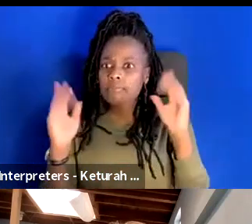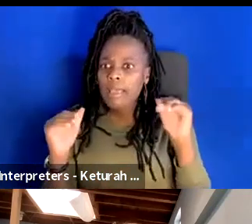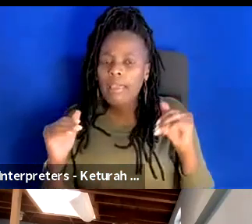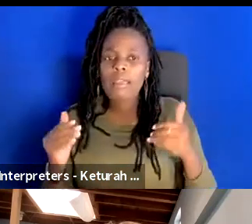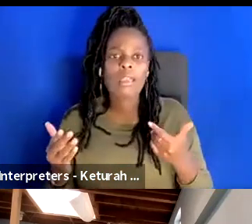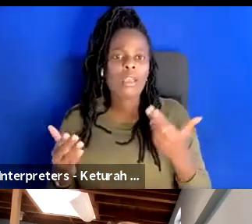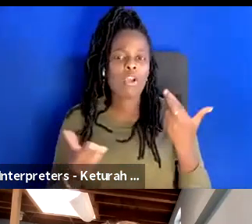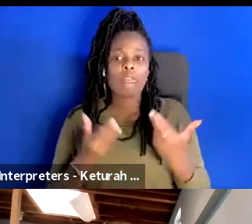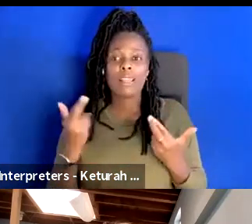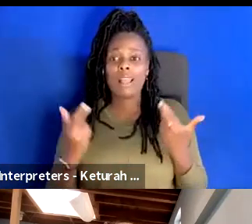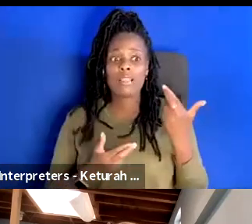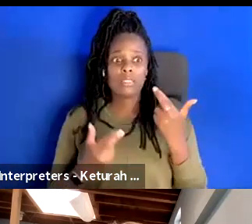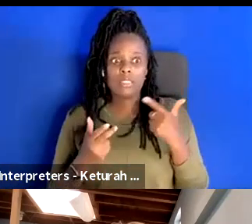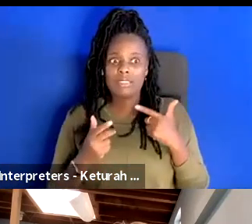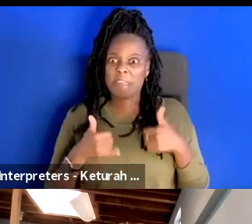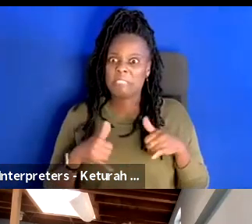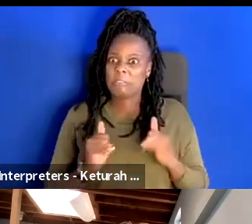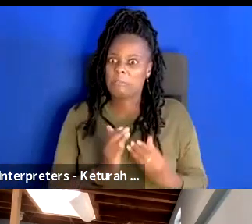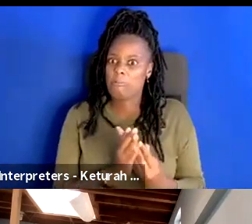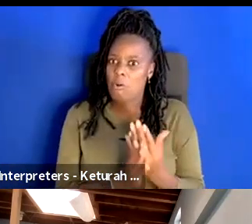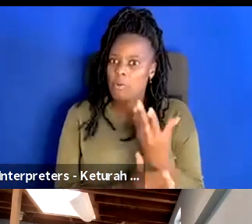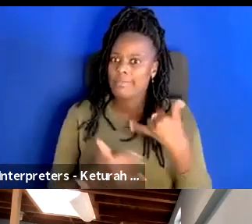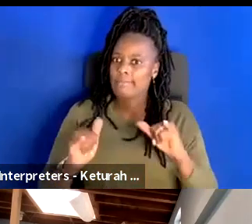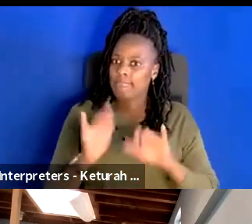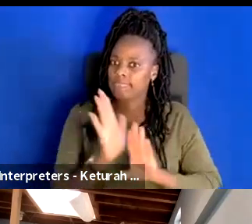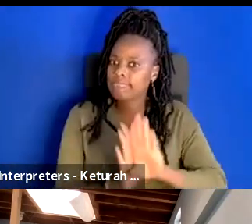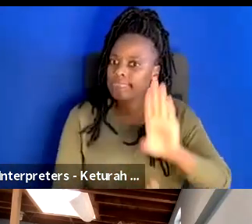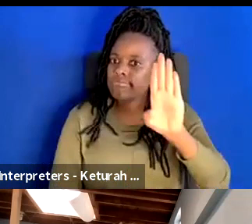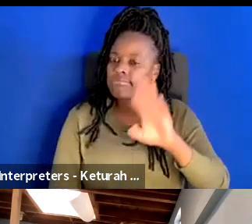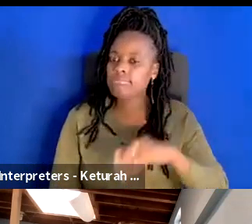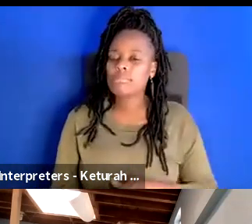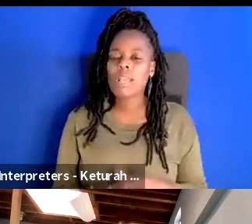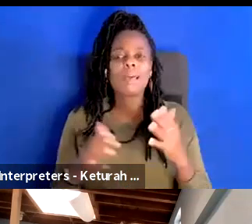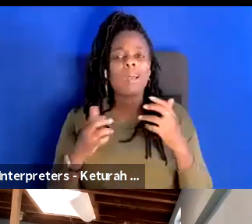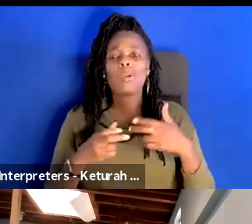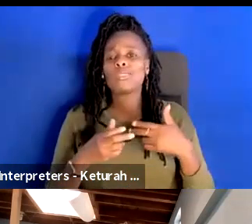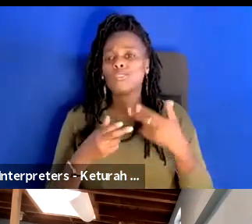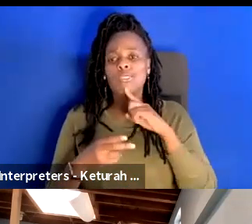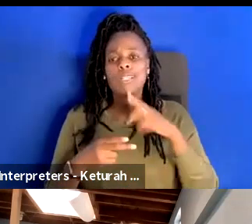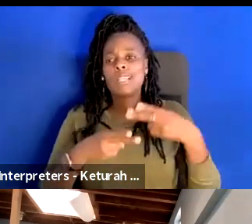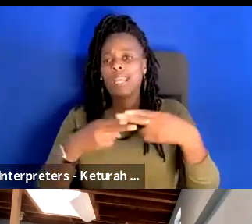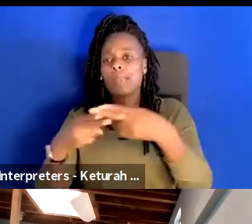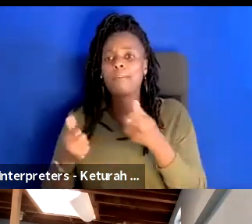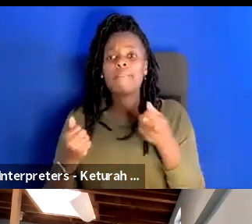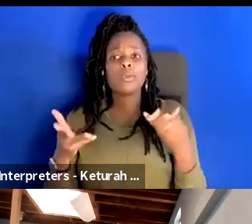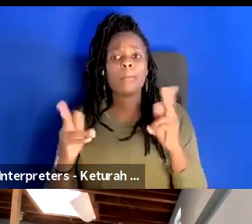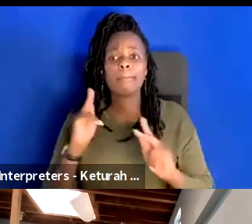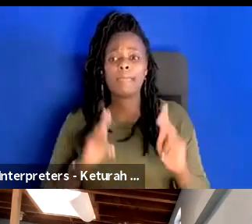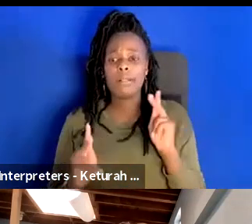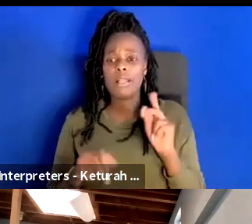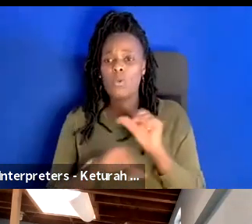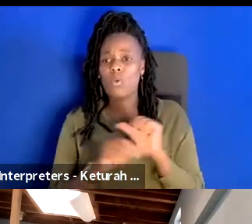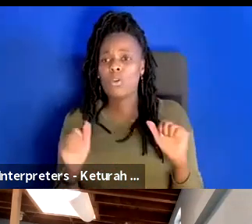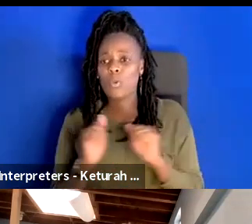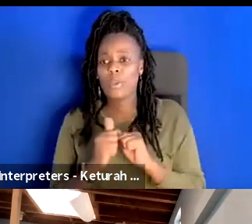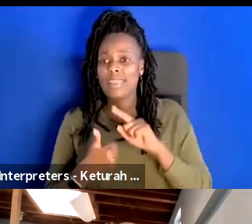recognize that it's an ongoing process um and I especially want to name a couple of folks that I work with um I've had two amazing box office associates